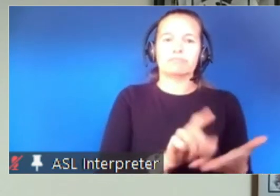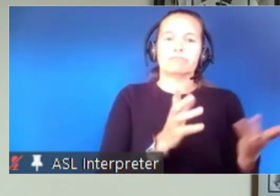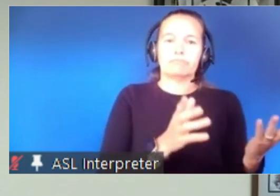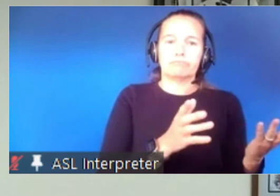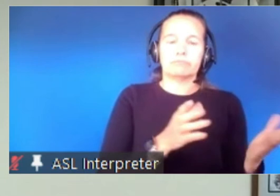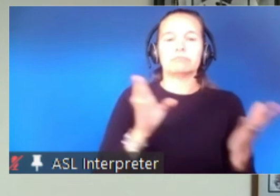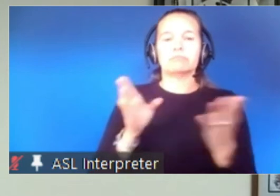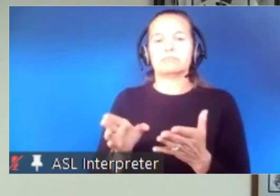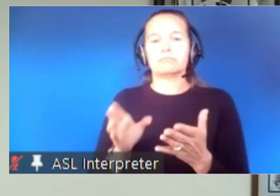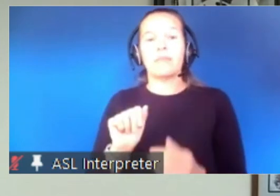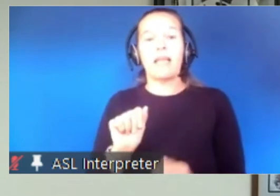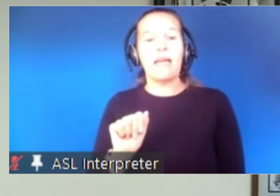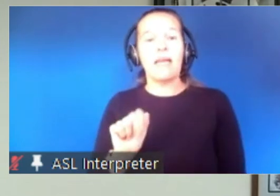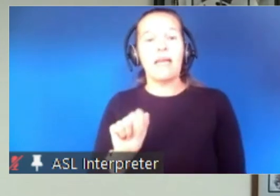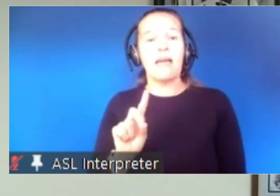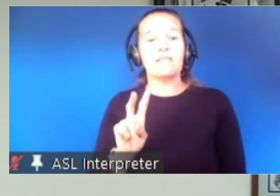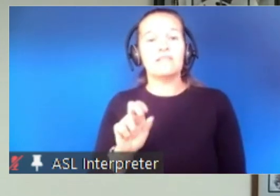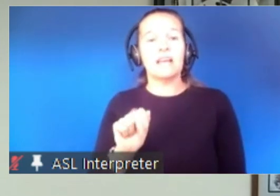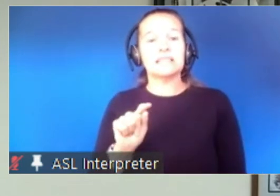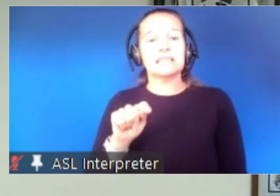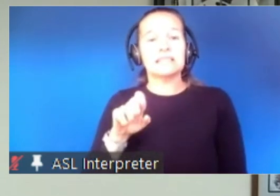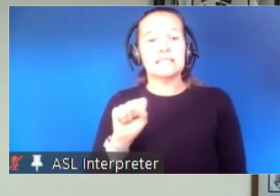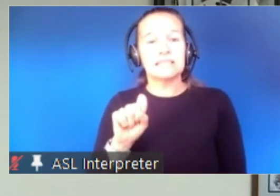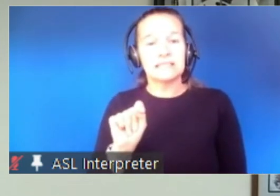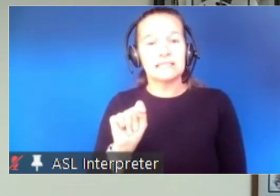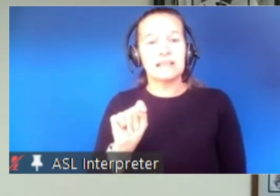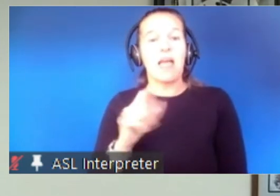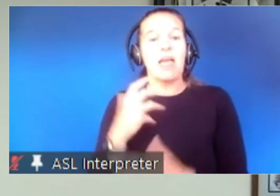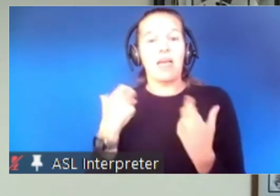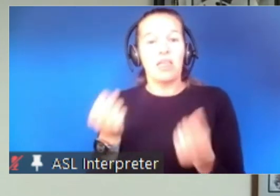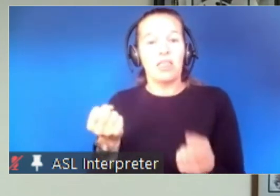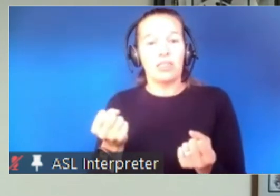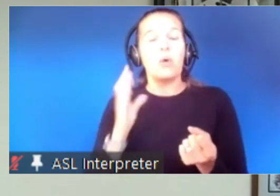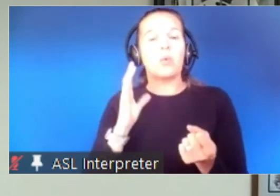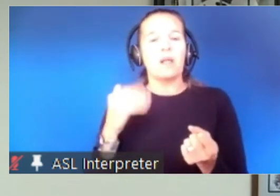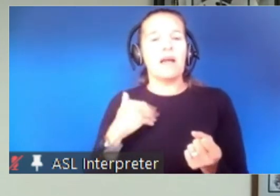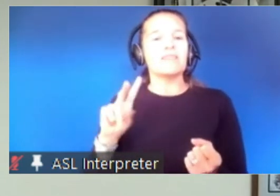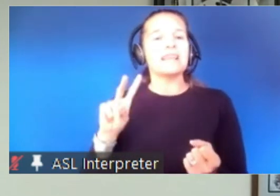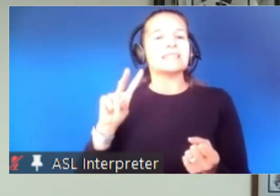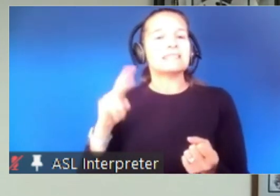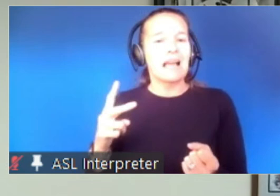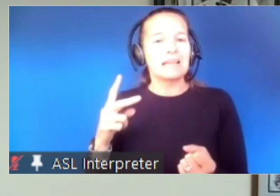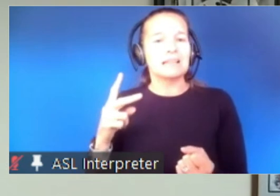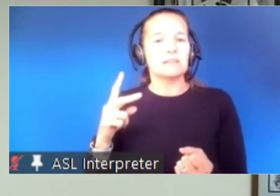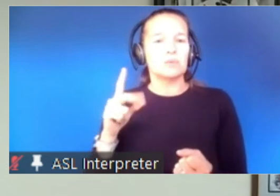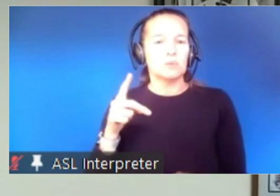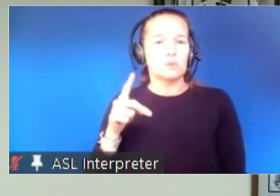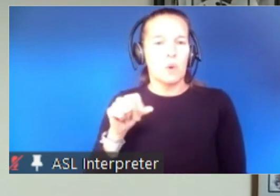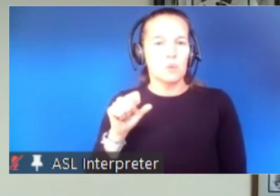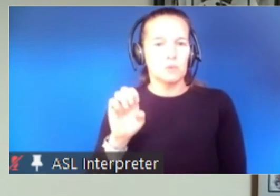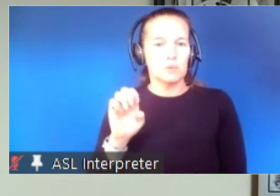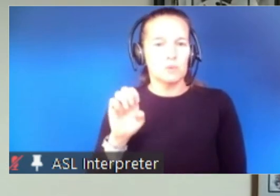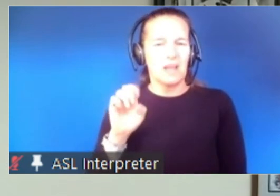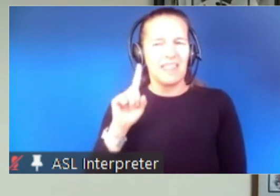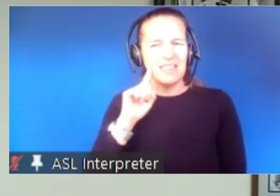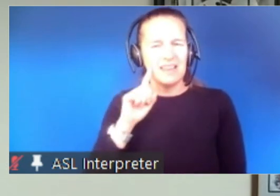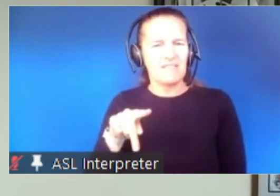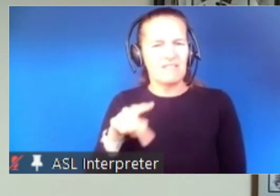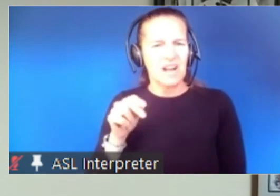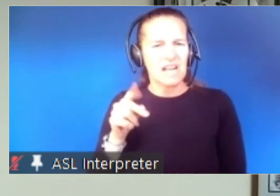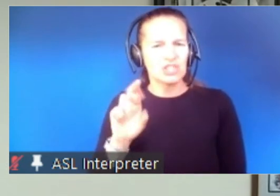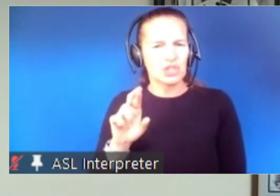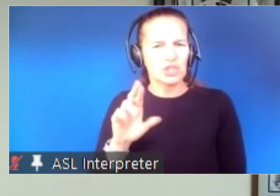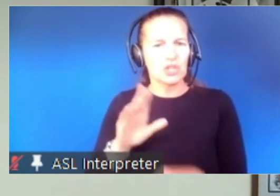Adventist Health is going to have an event of second dose Pfizer. I believe it's Pfizer on April